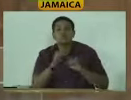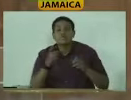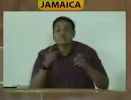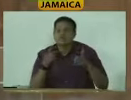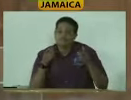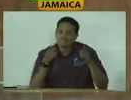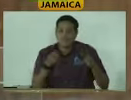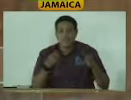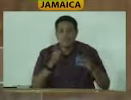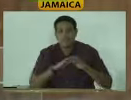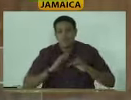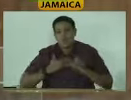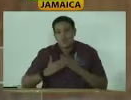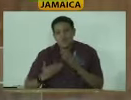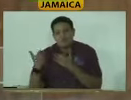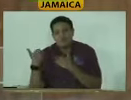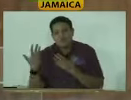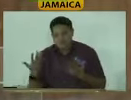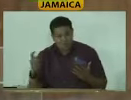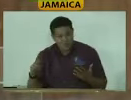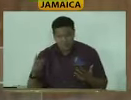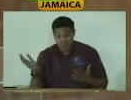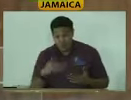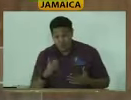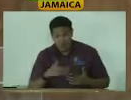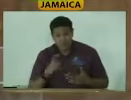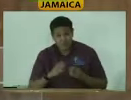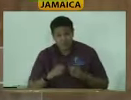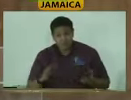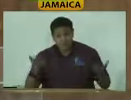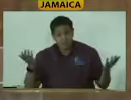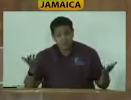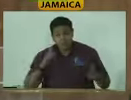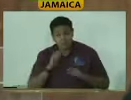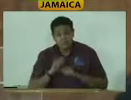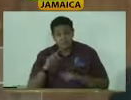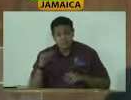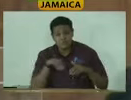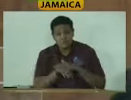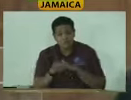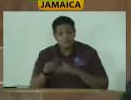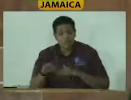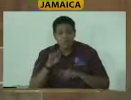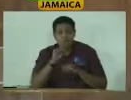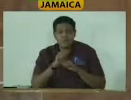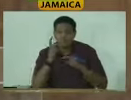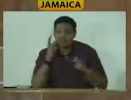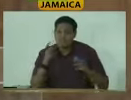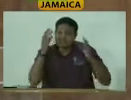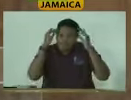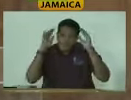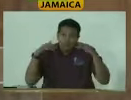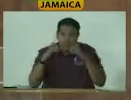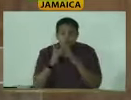on our parliament. And I would urge the government to revisit that because I know there are plans, of course,